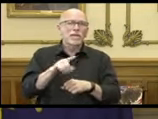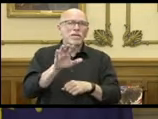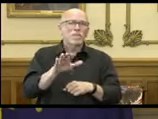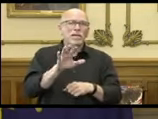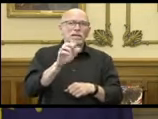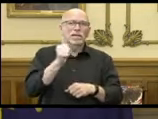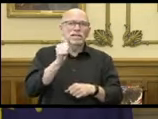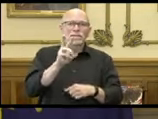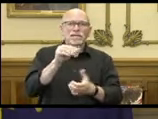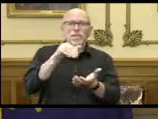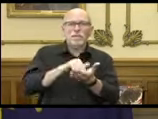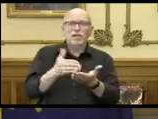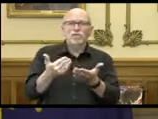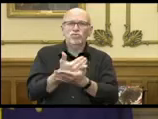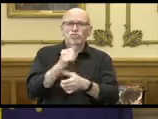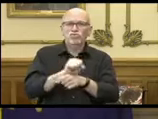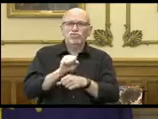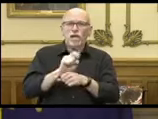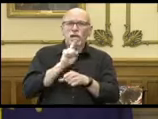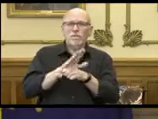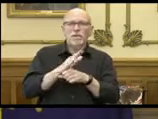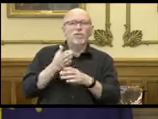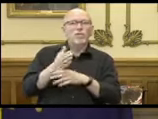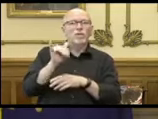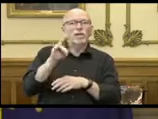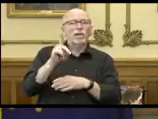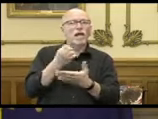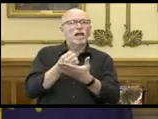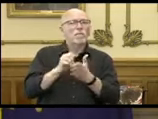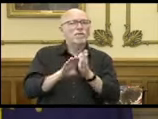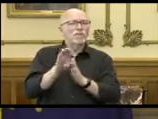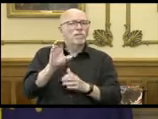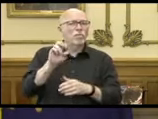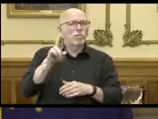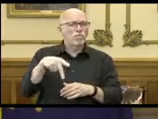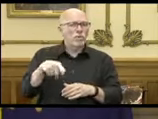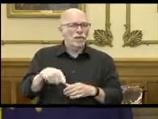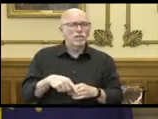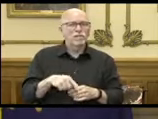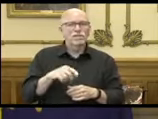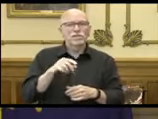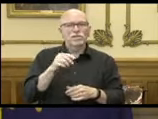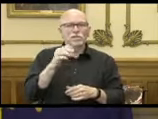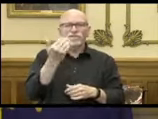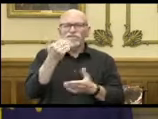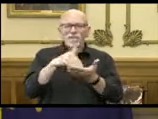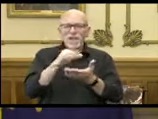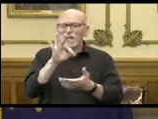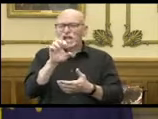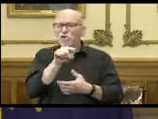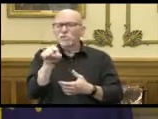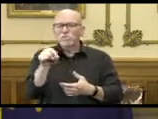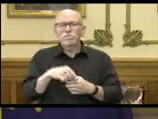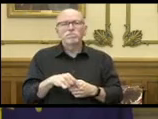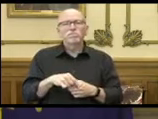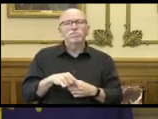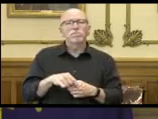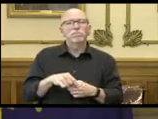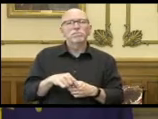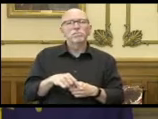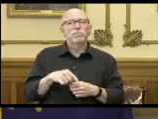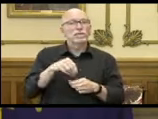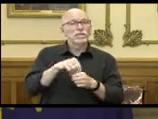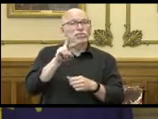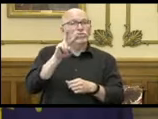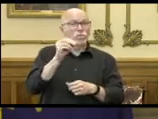16,000 new job commitments coming through the Indiana Economic Development Corporation. So 15,900 some. To put that in perspective, in